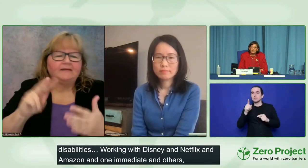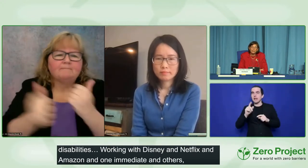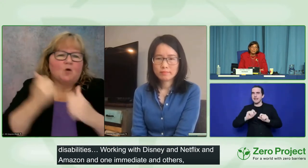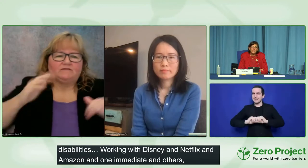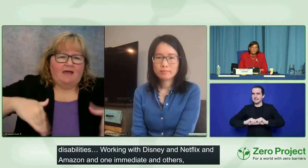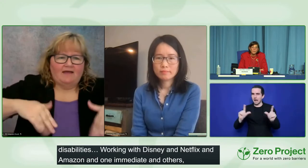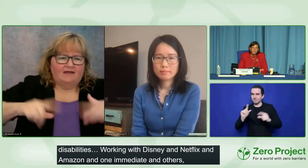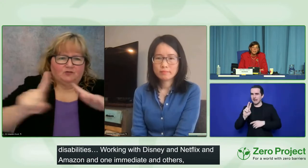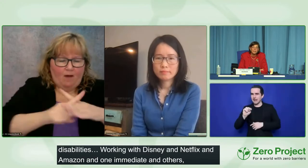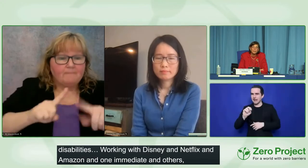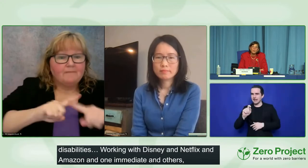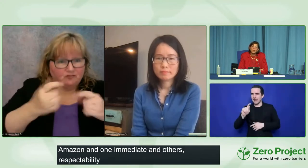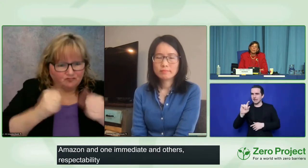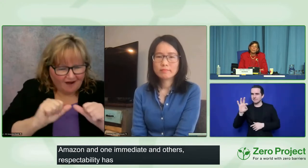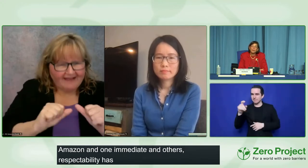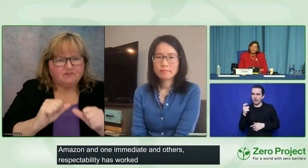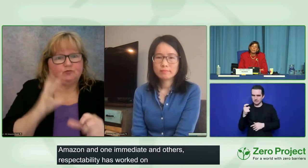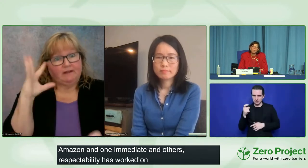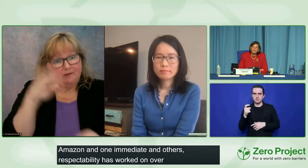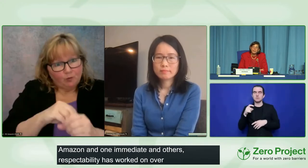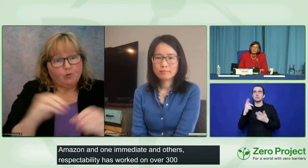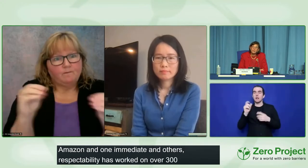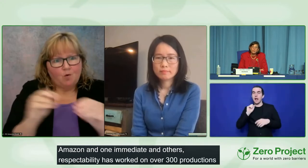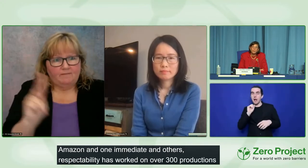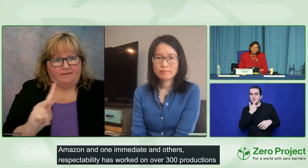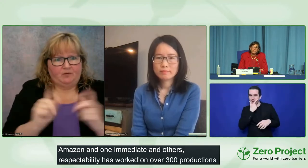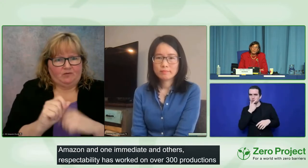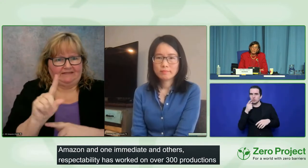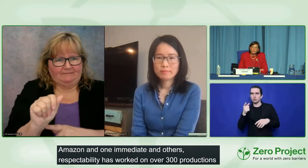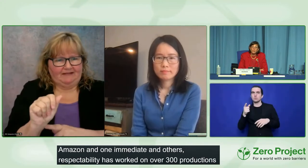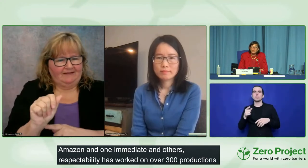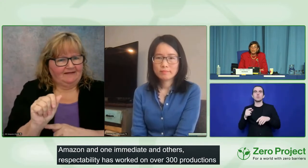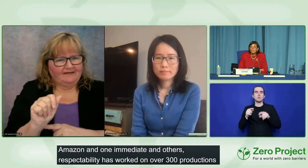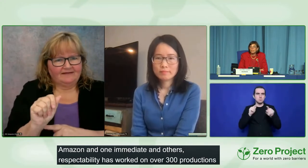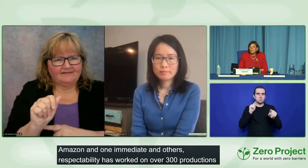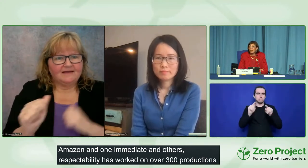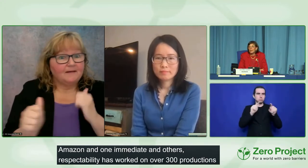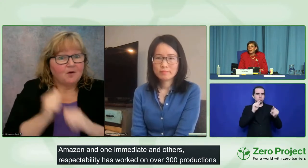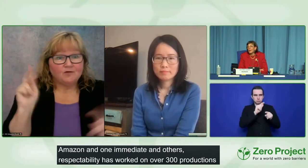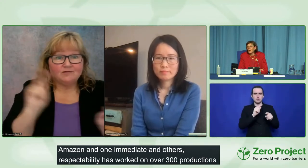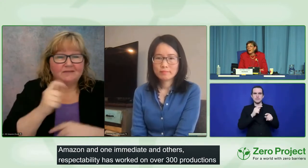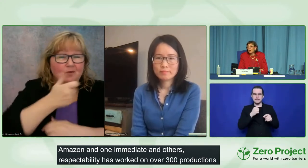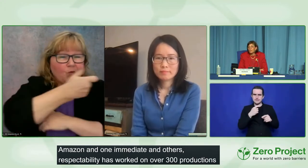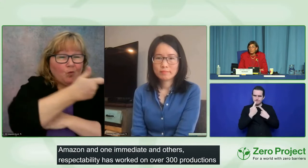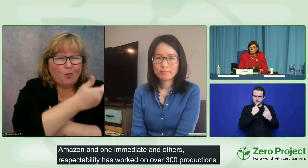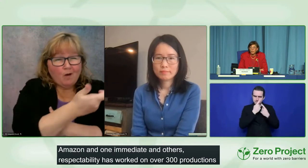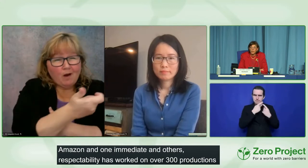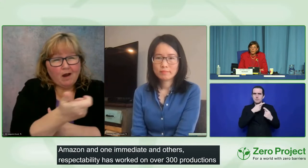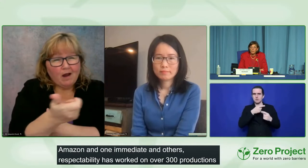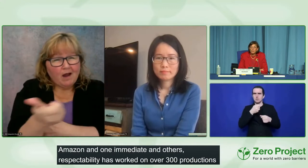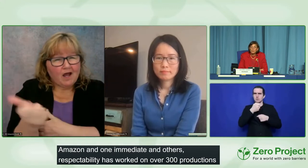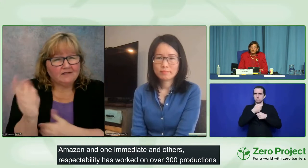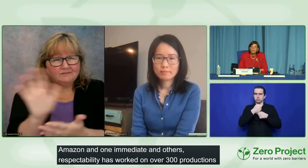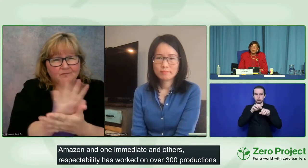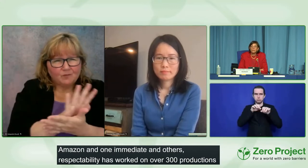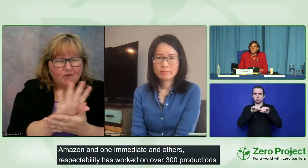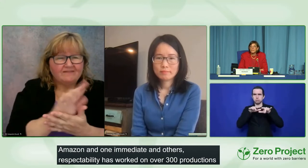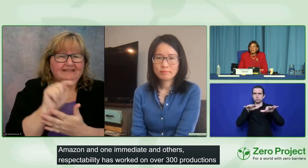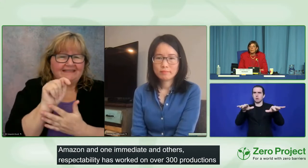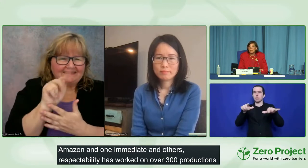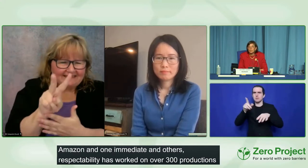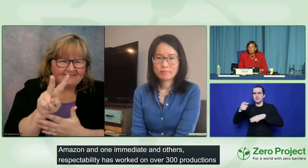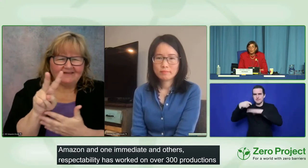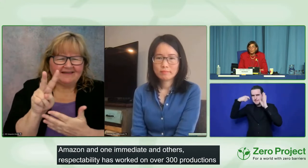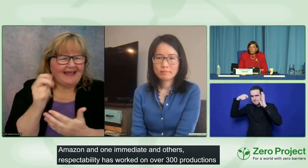they're still in process. But the thing is that people watch entertainment media everywhere. So,